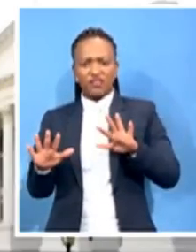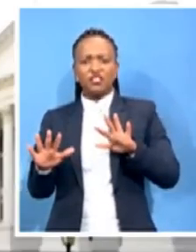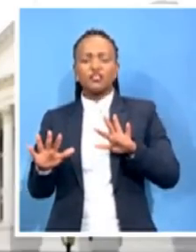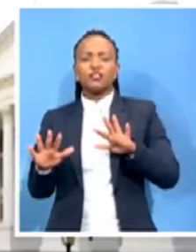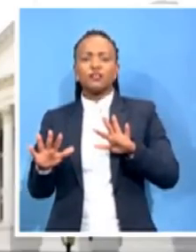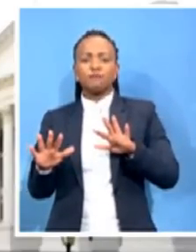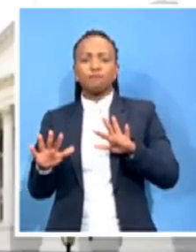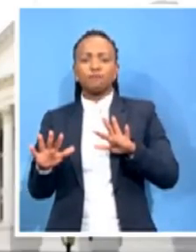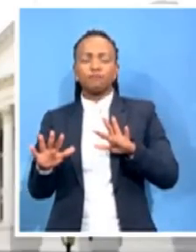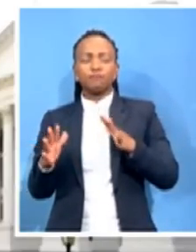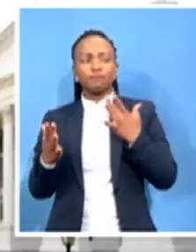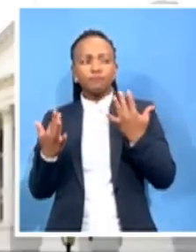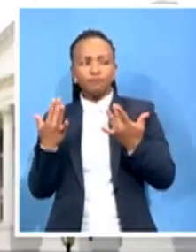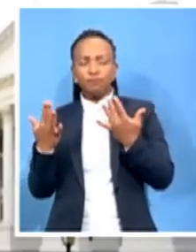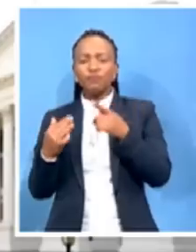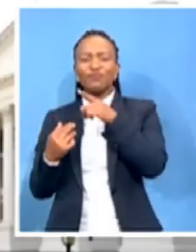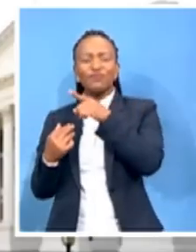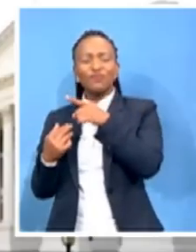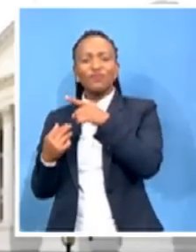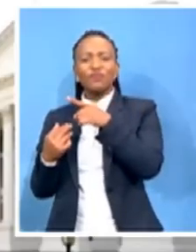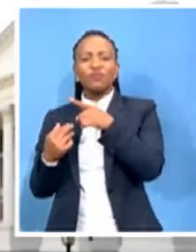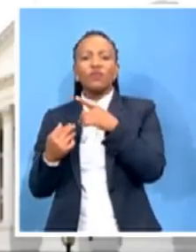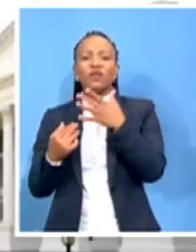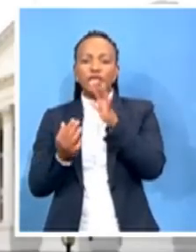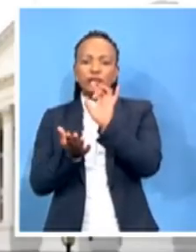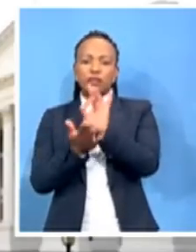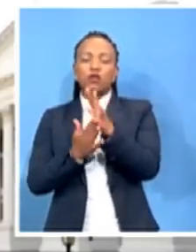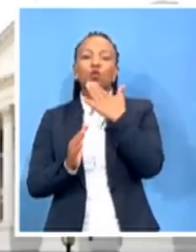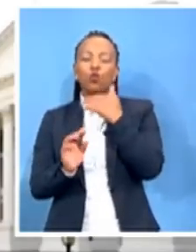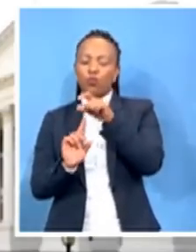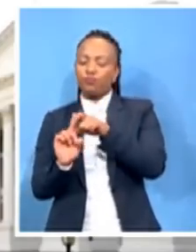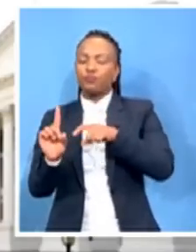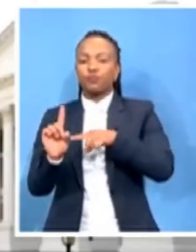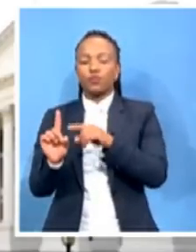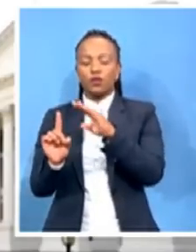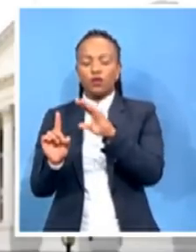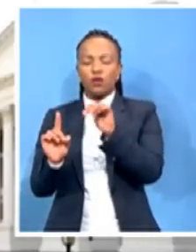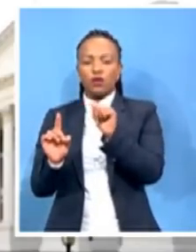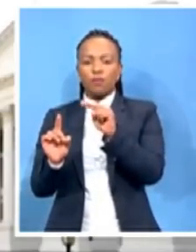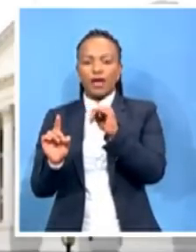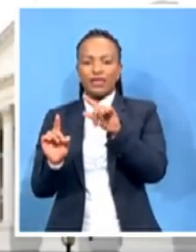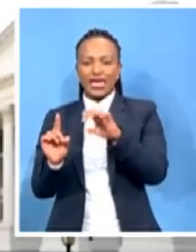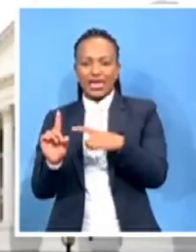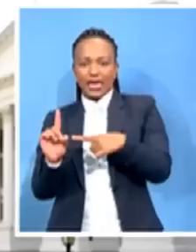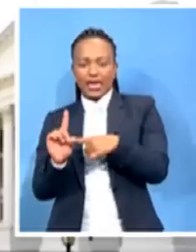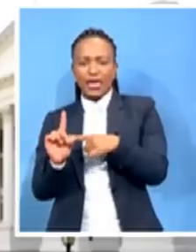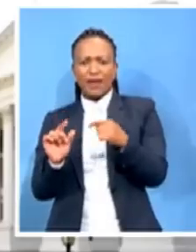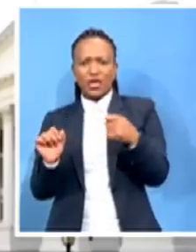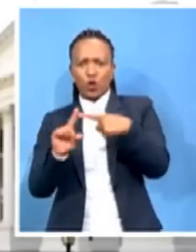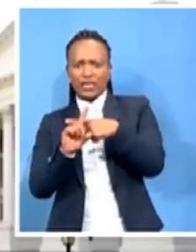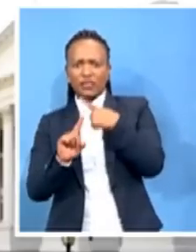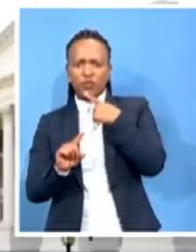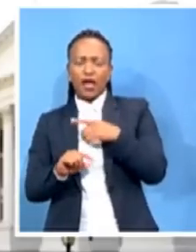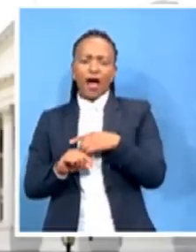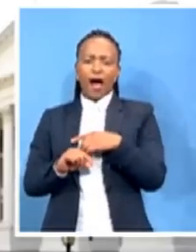Comrade Bandi Lemassuku, but at the same time he's contradicting himself by saying if he is not found guilty, he